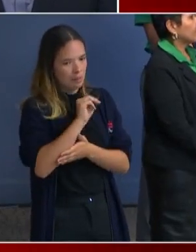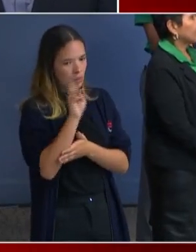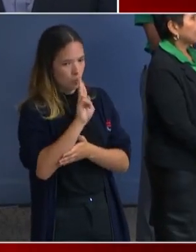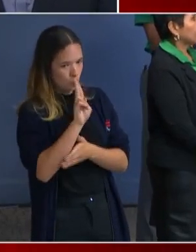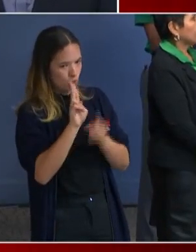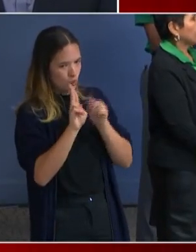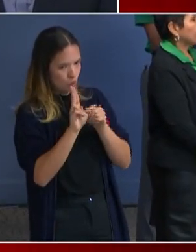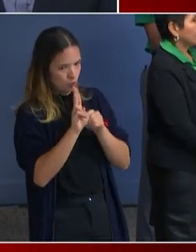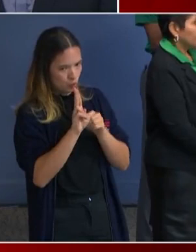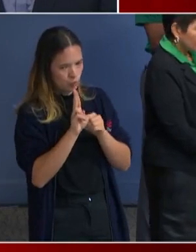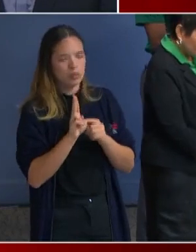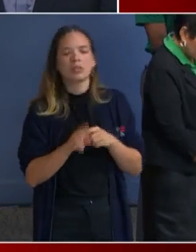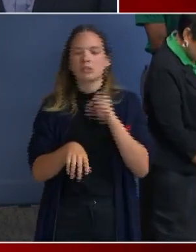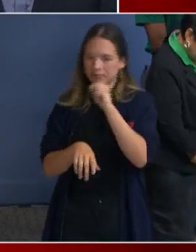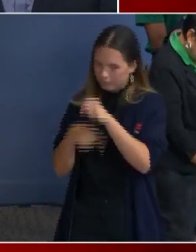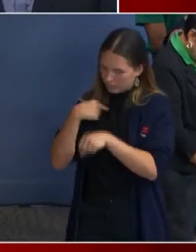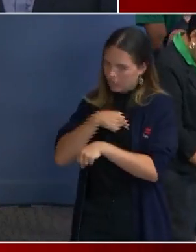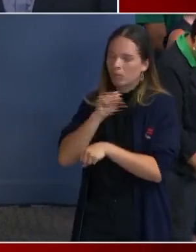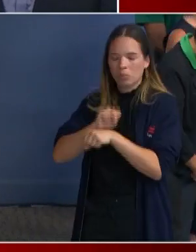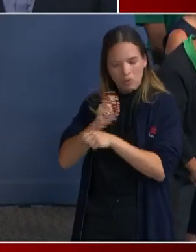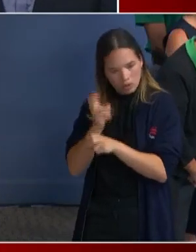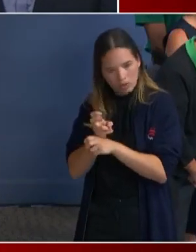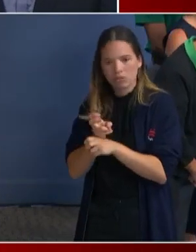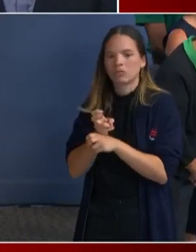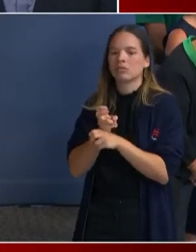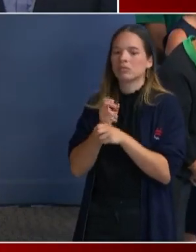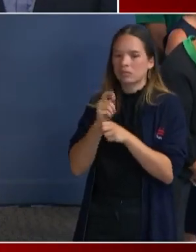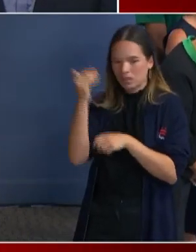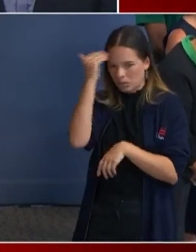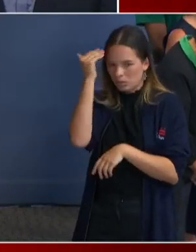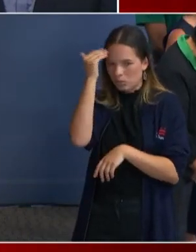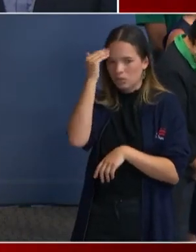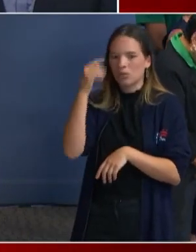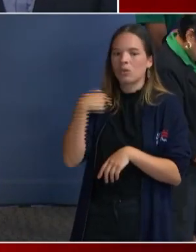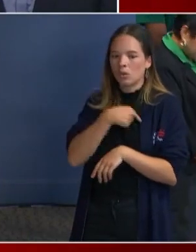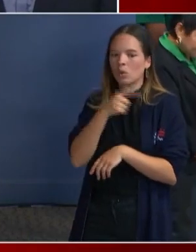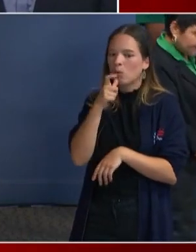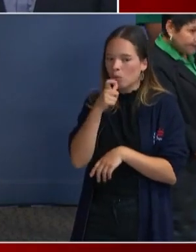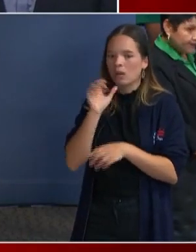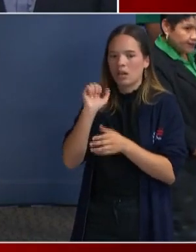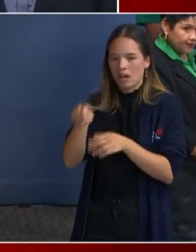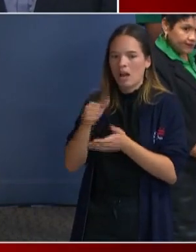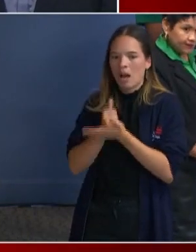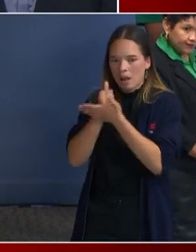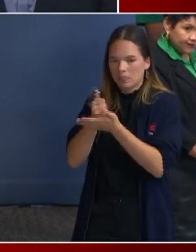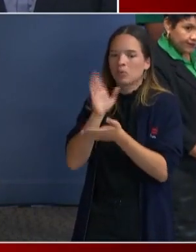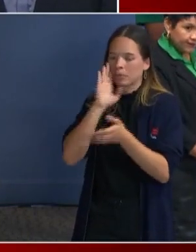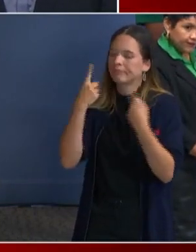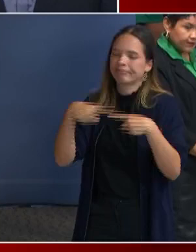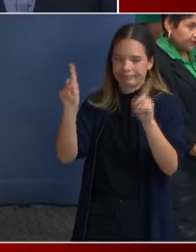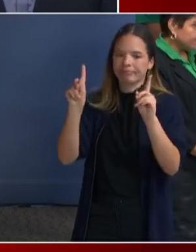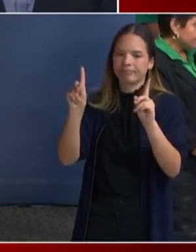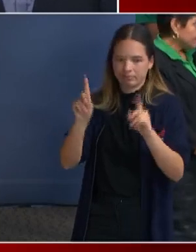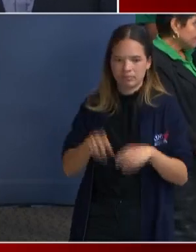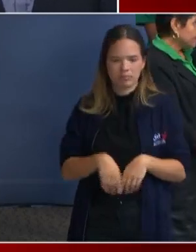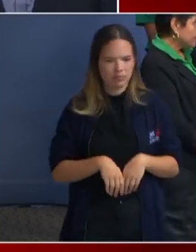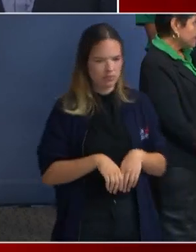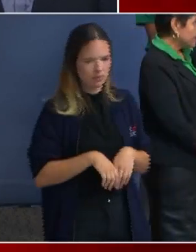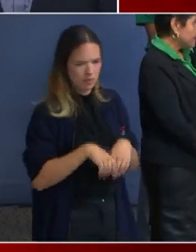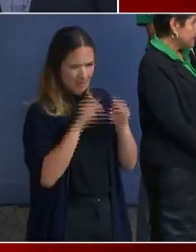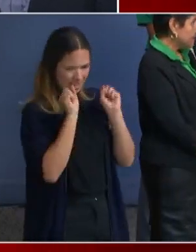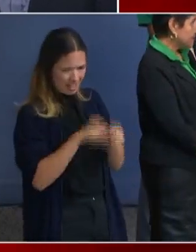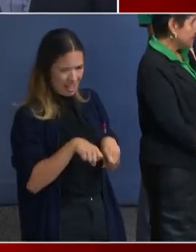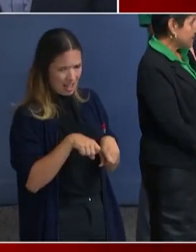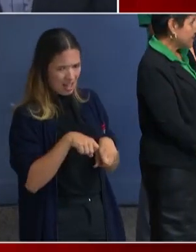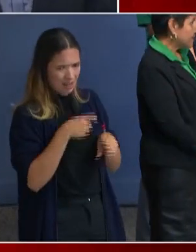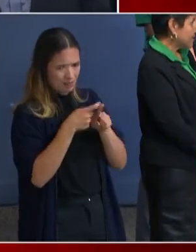as we, um, we know who we'll be working with, we'll announce that. Can we hear from someone from SAMU? Sure. What this means